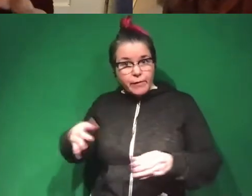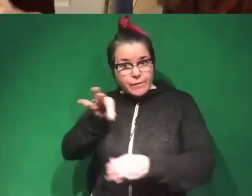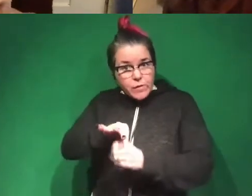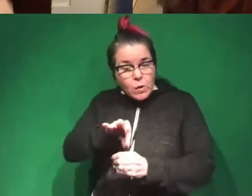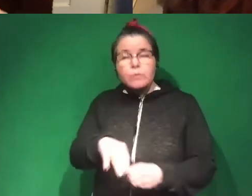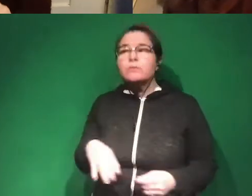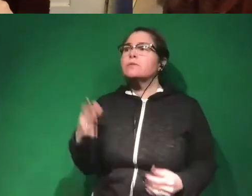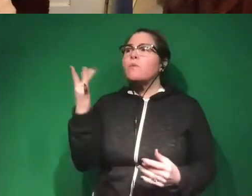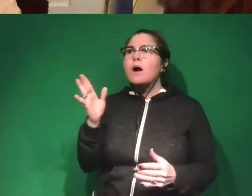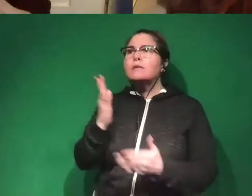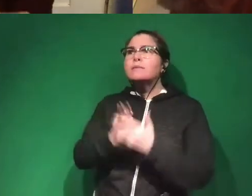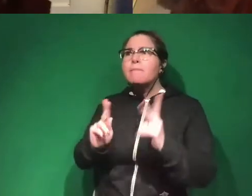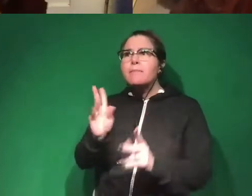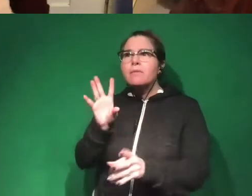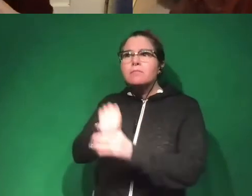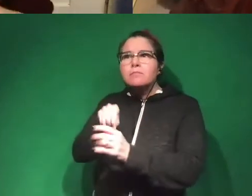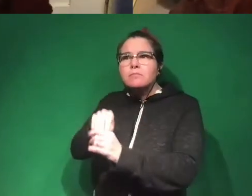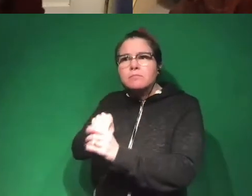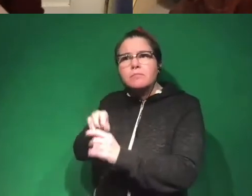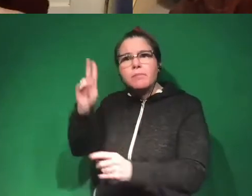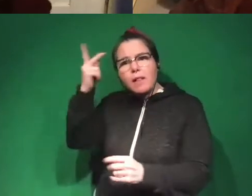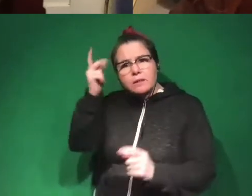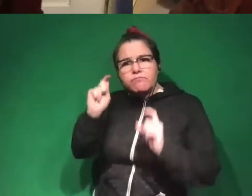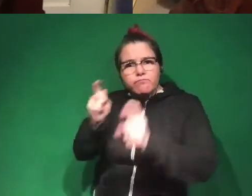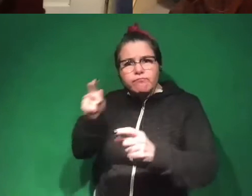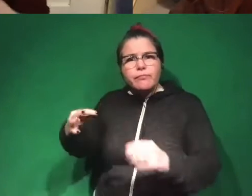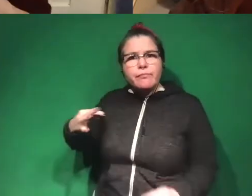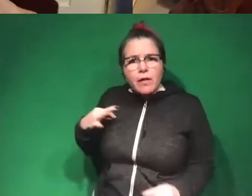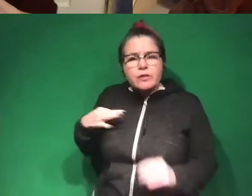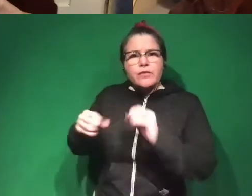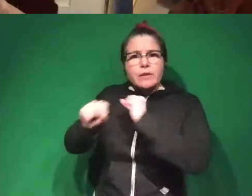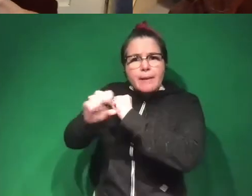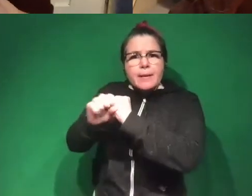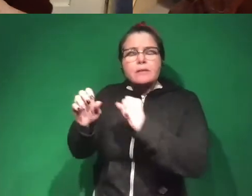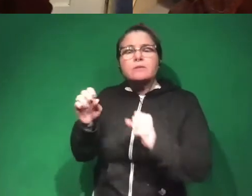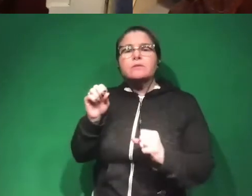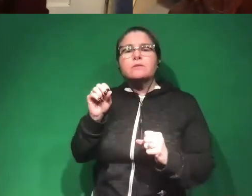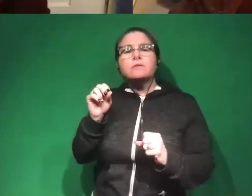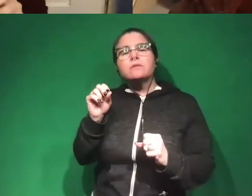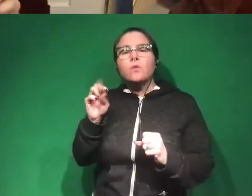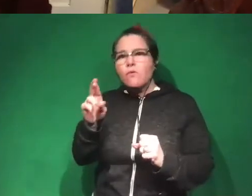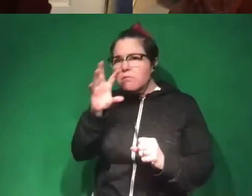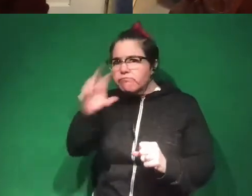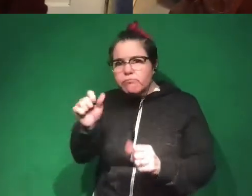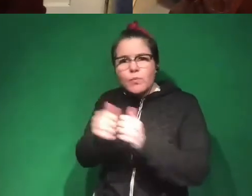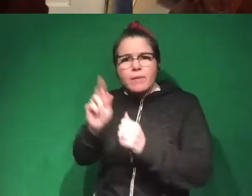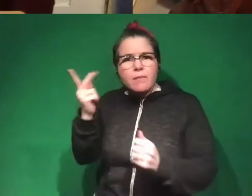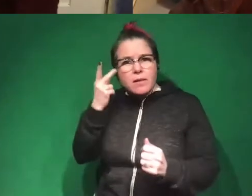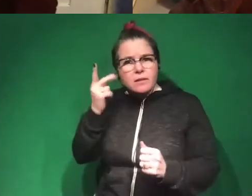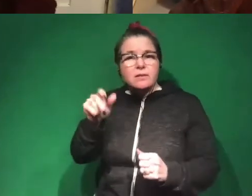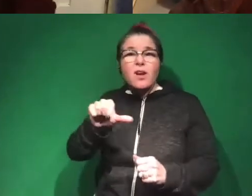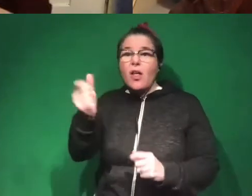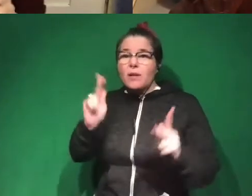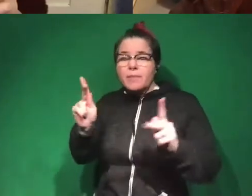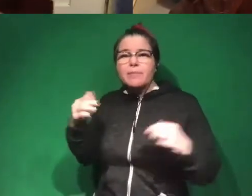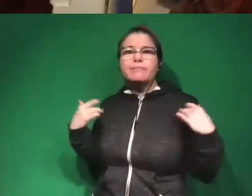participate in politics all the time, you know, donating, volunteering for campaigns or just really engaged with politics. And why are some people less